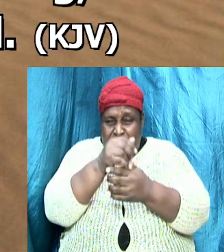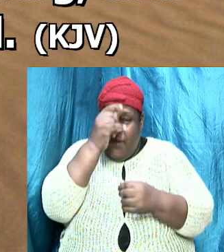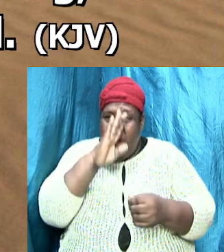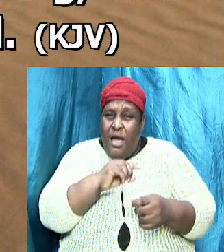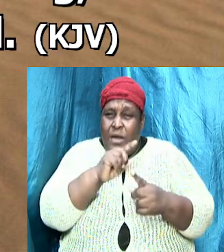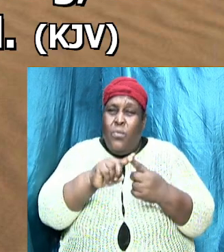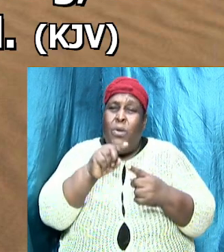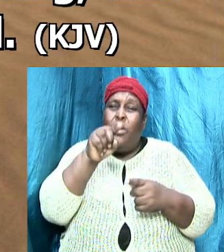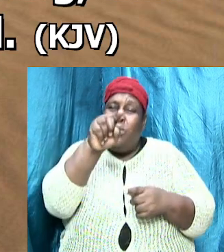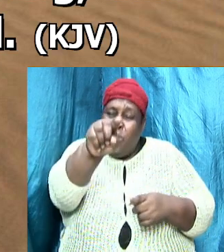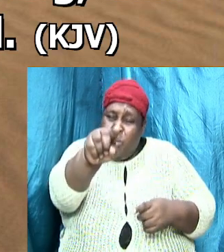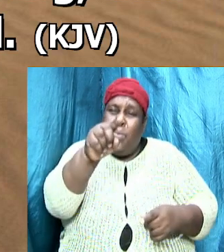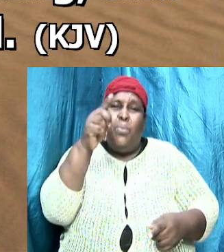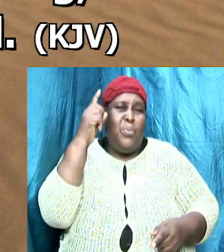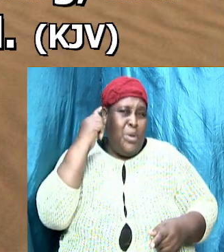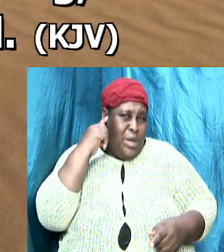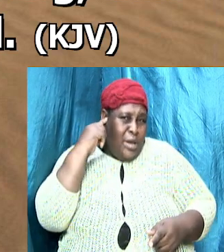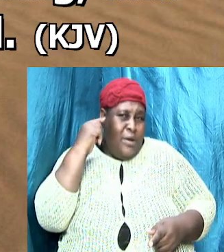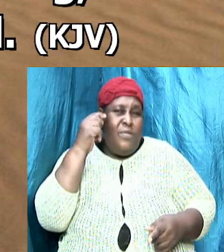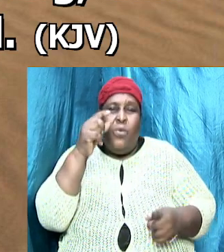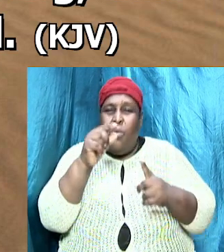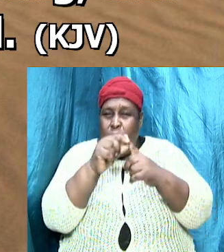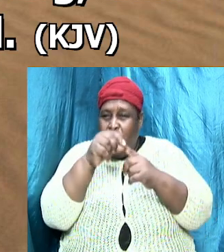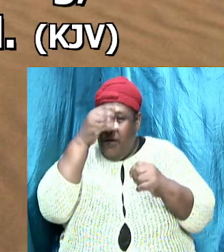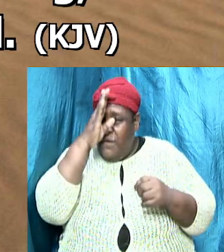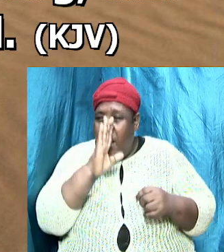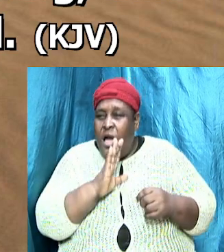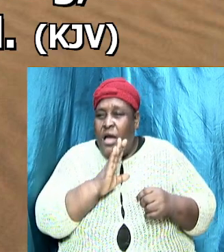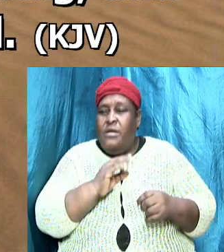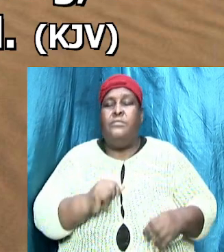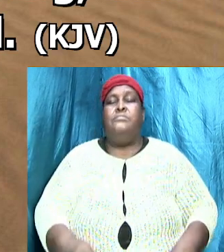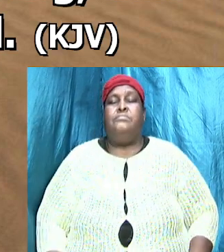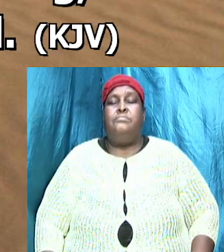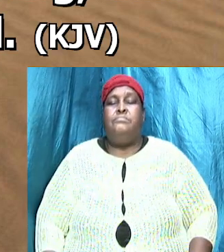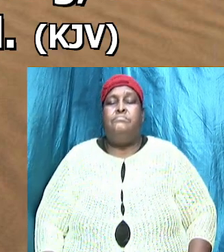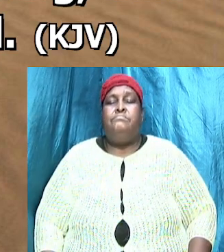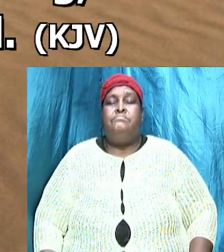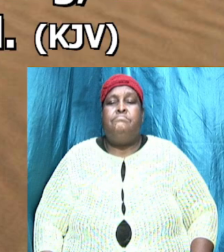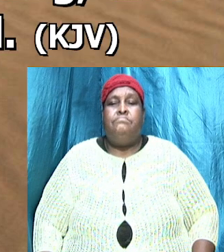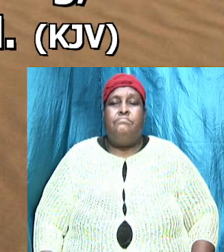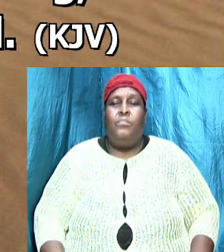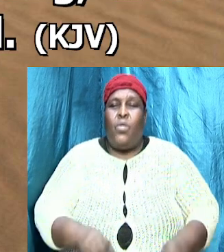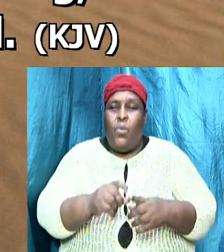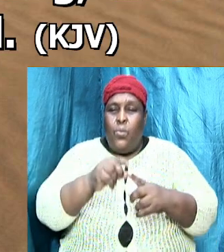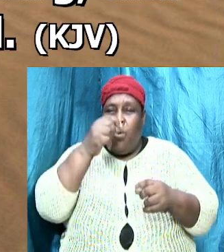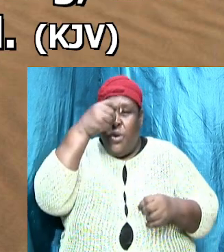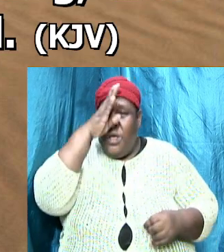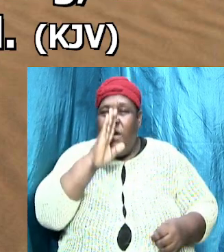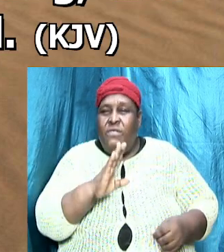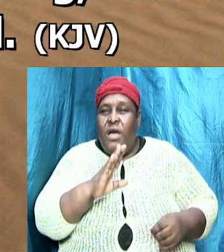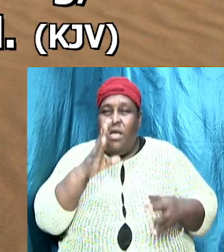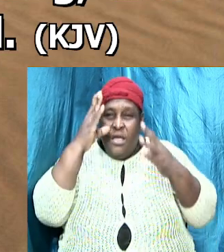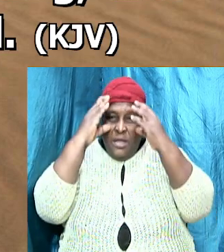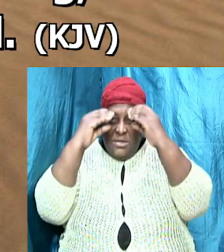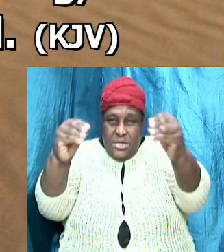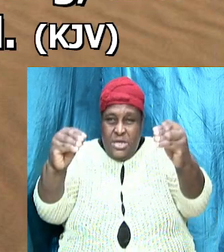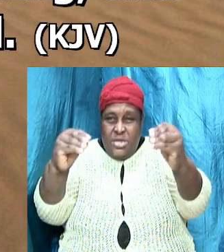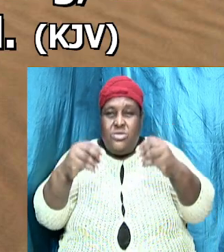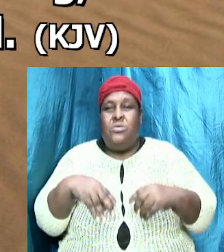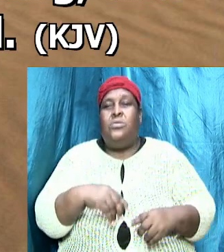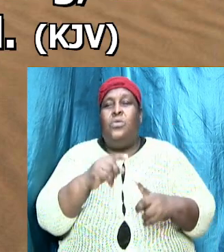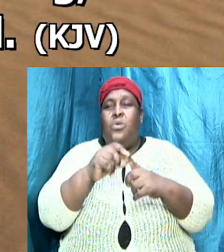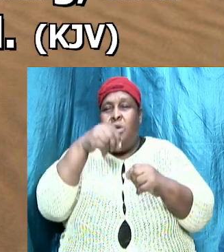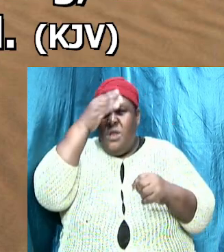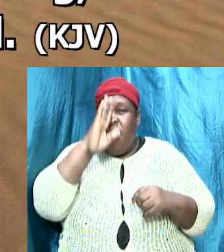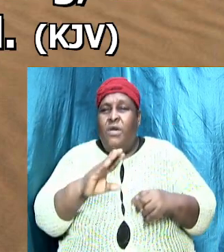So faith then comes by hearing and that by the Word of God. When the Word of God is preached, when the Word of